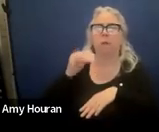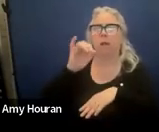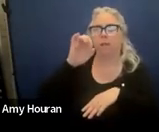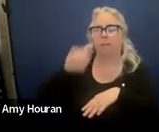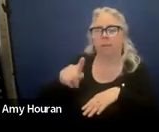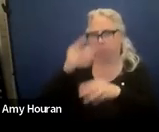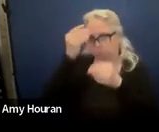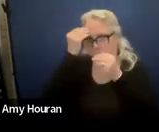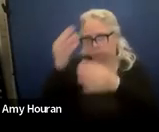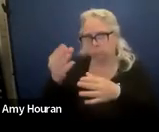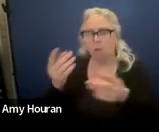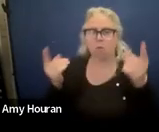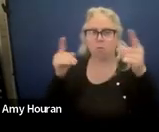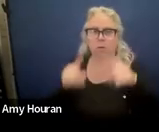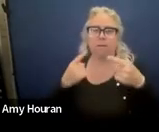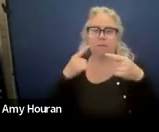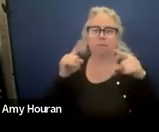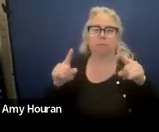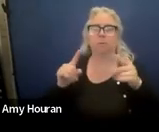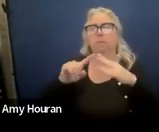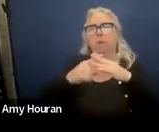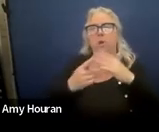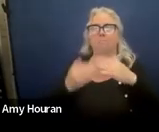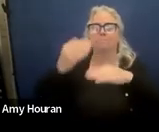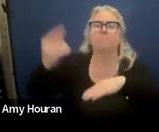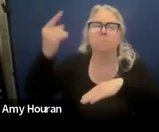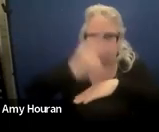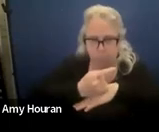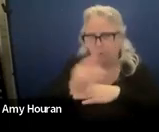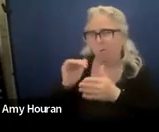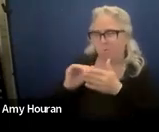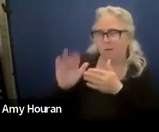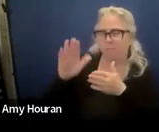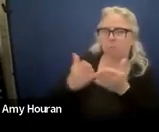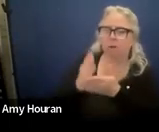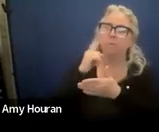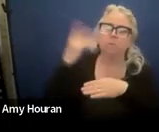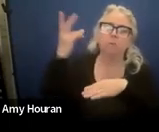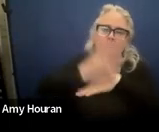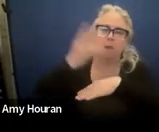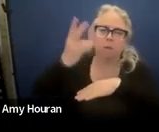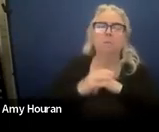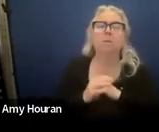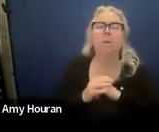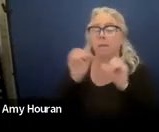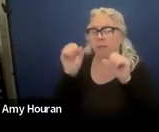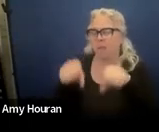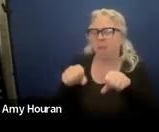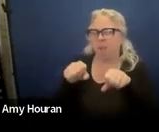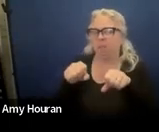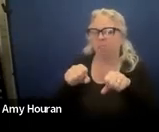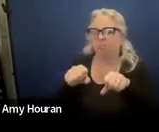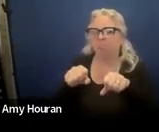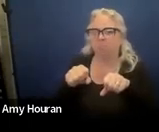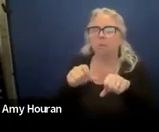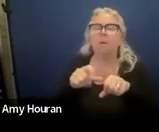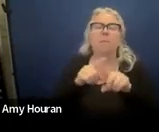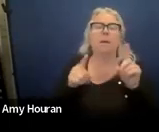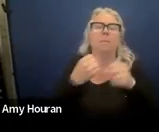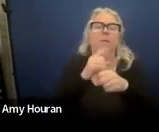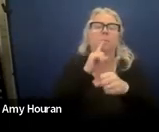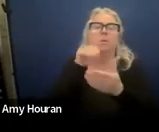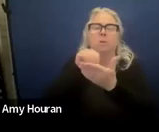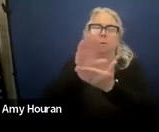iep effective starting the next day so um again they can waive that notice um just make sure it's